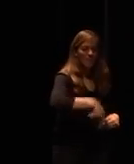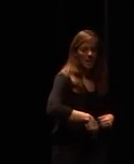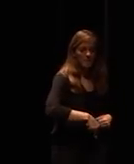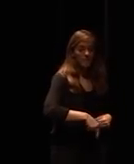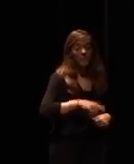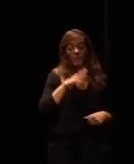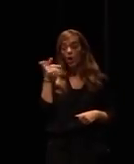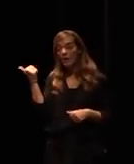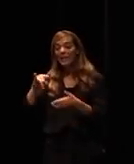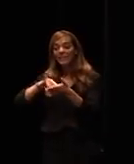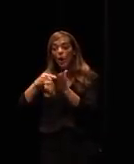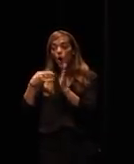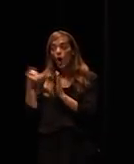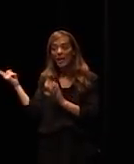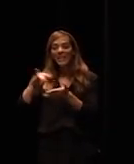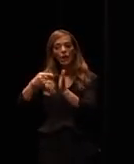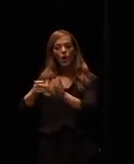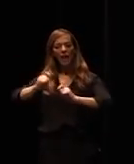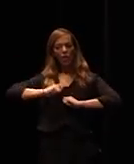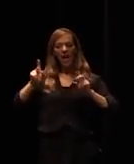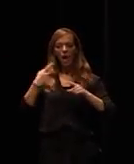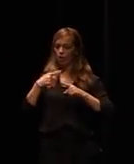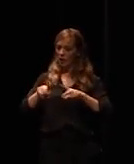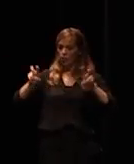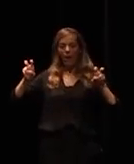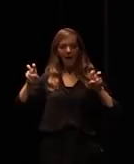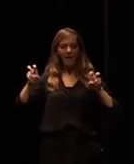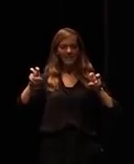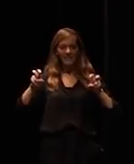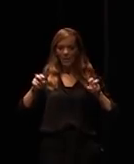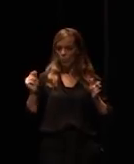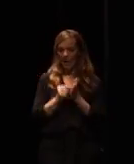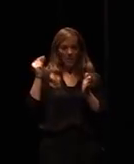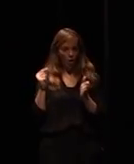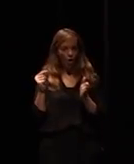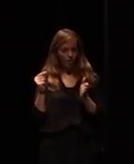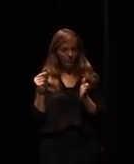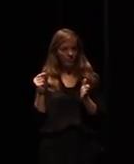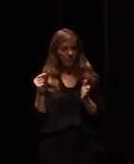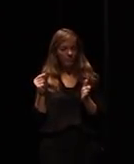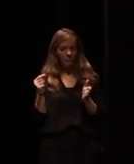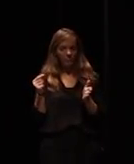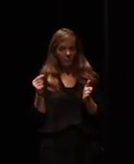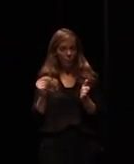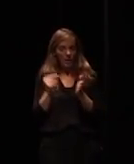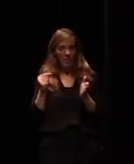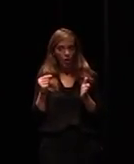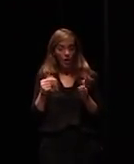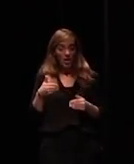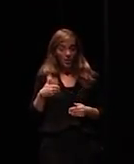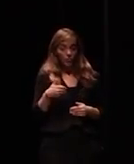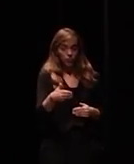innovations are coming in a wild furious pace and basically all of those are going to be substantially impacting everything we do